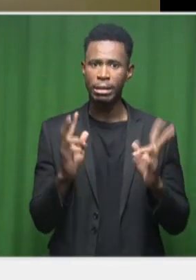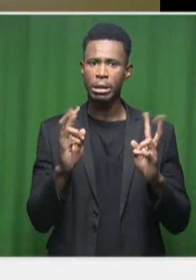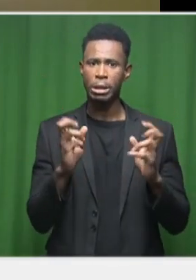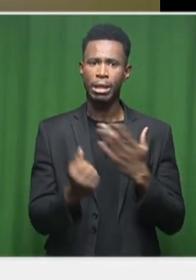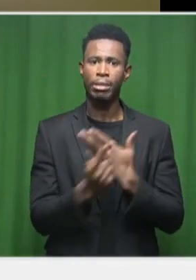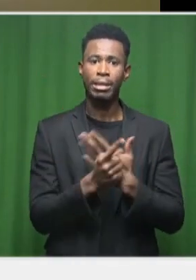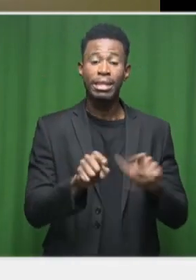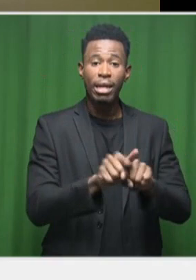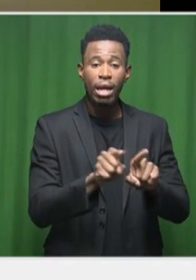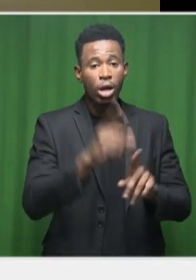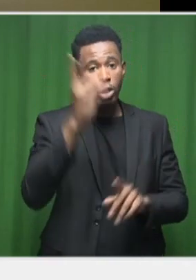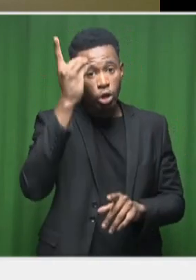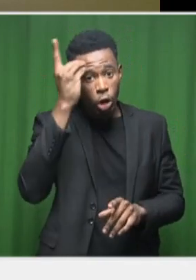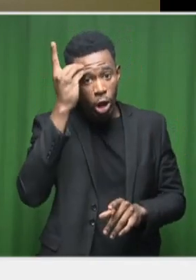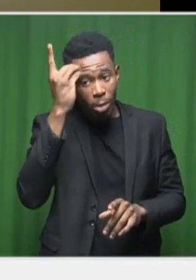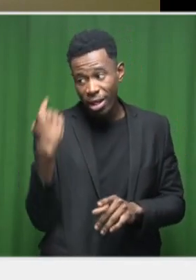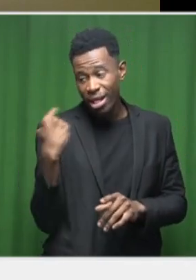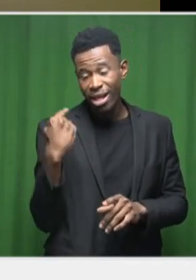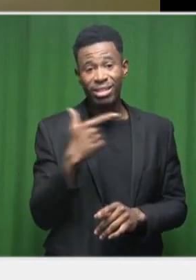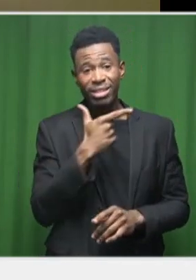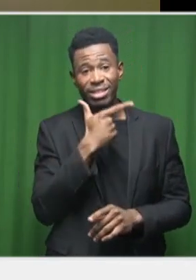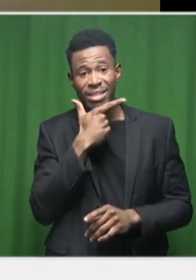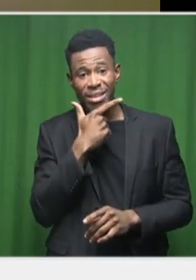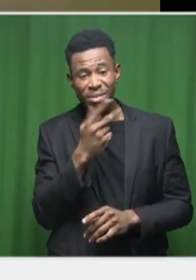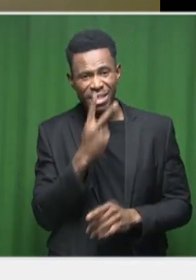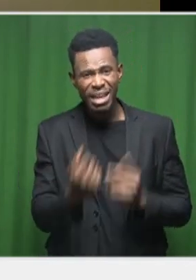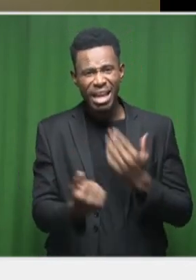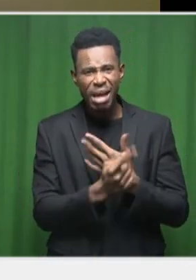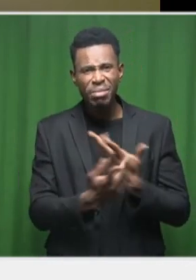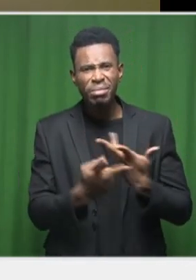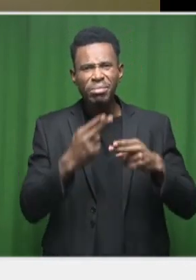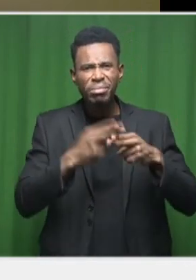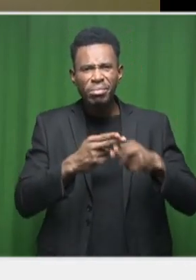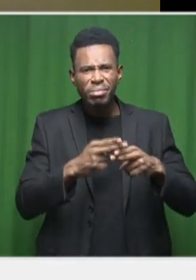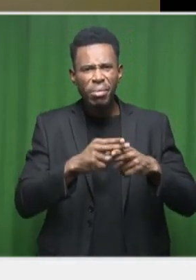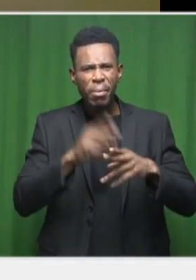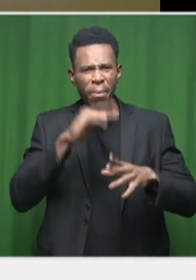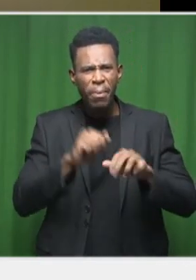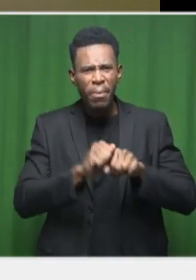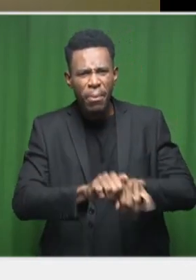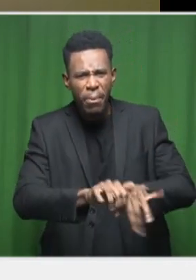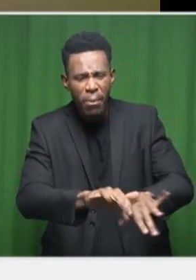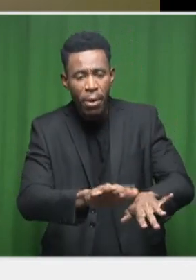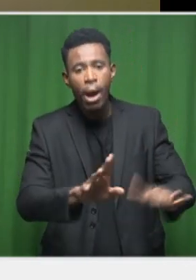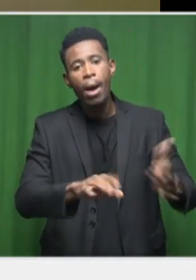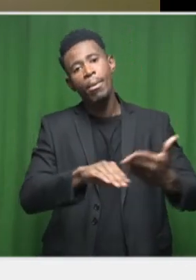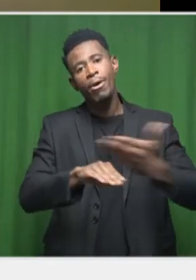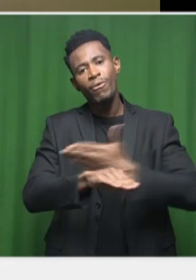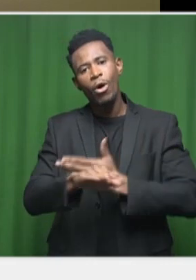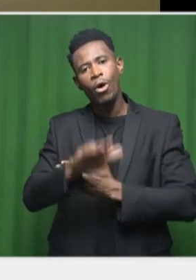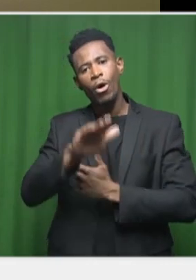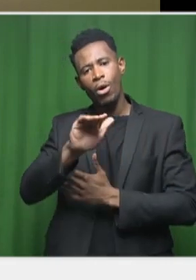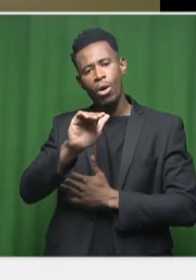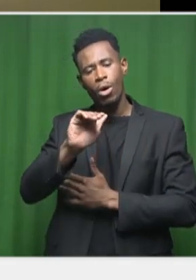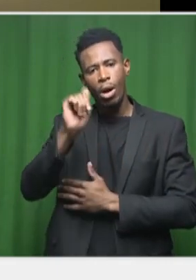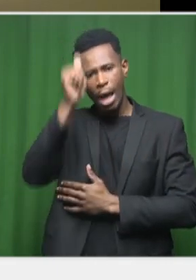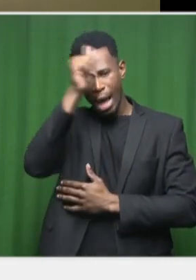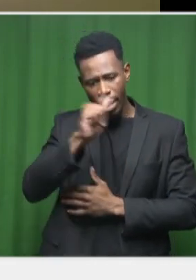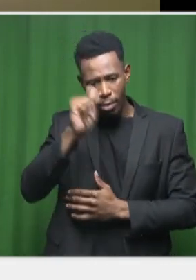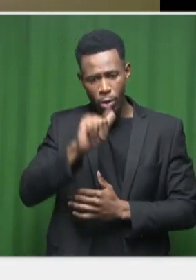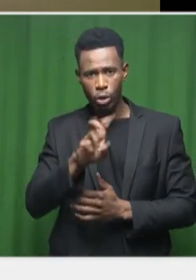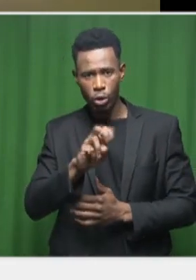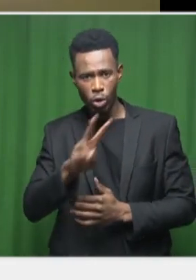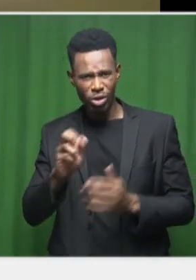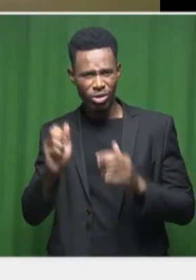It's the Queenie Municipality over December, though it was before the April 2022 floods. You have the Val River, as well as the Val Dam